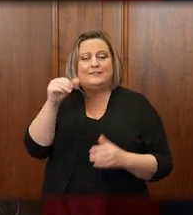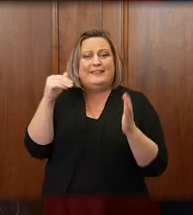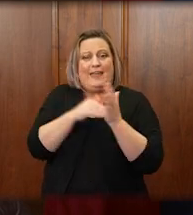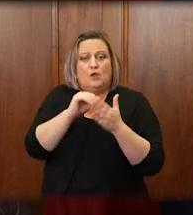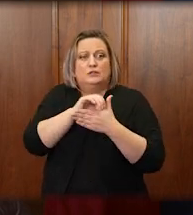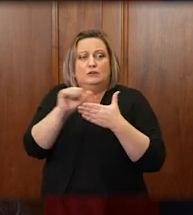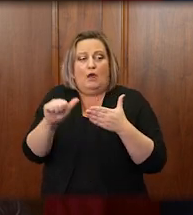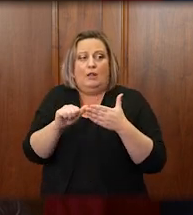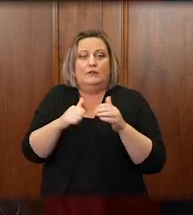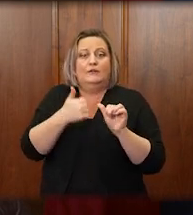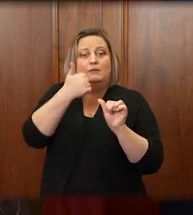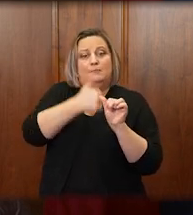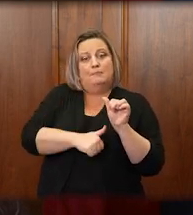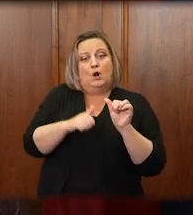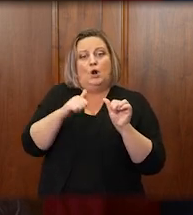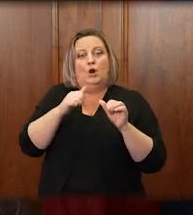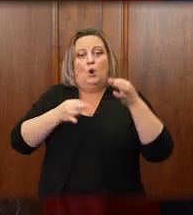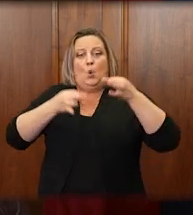per court level.